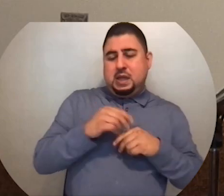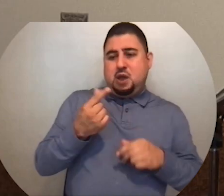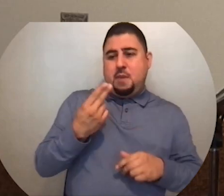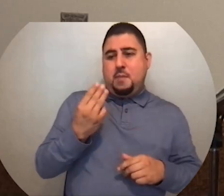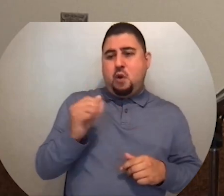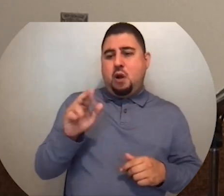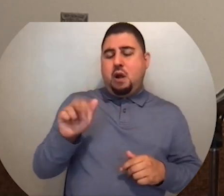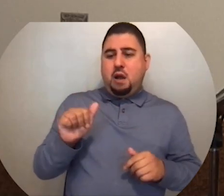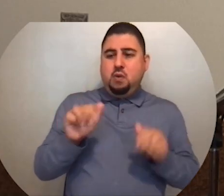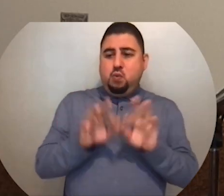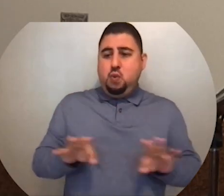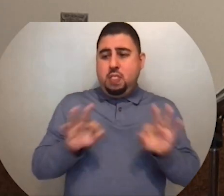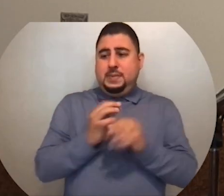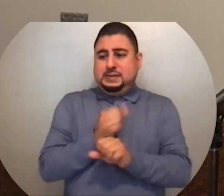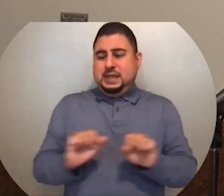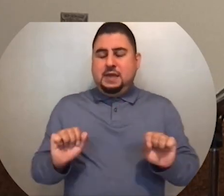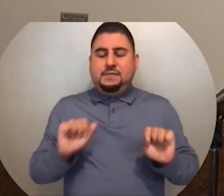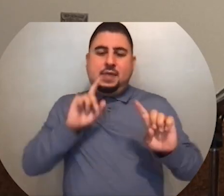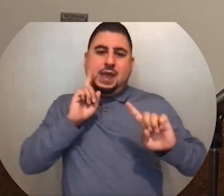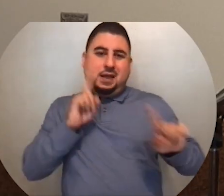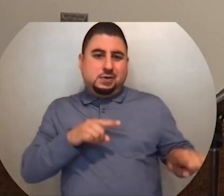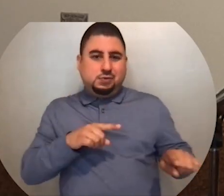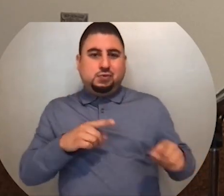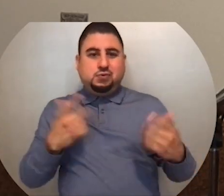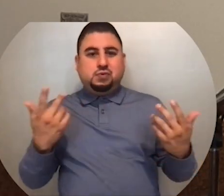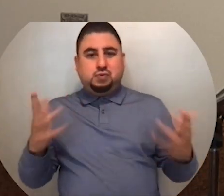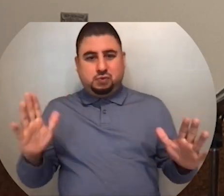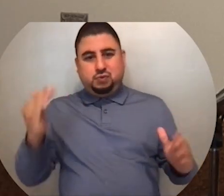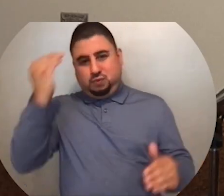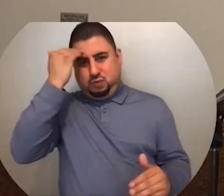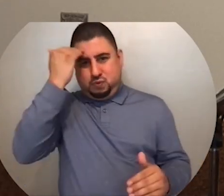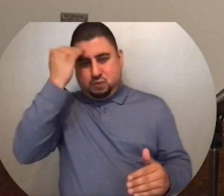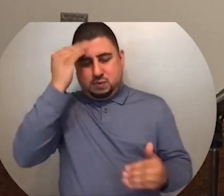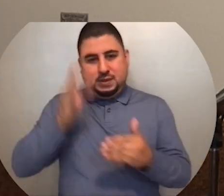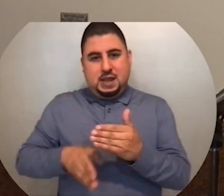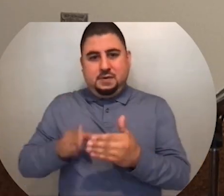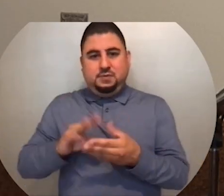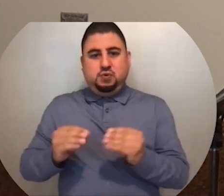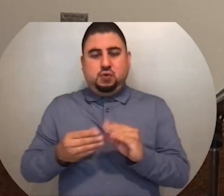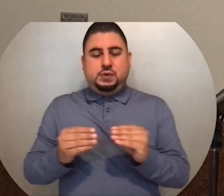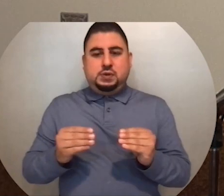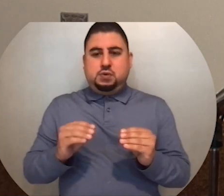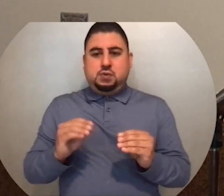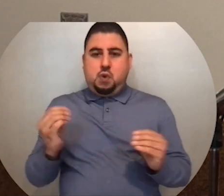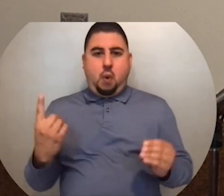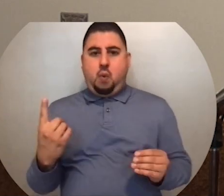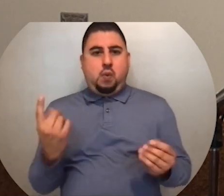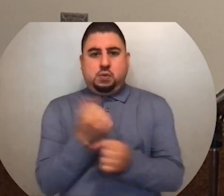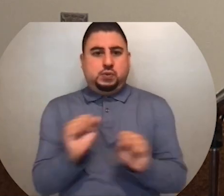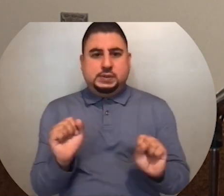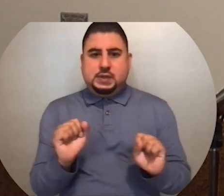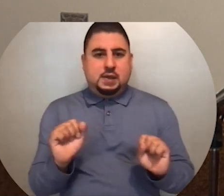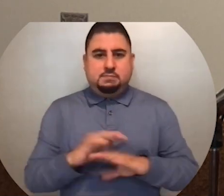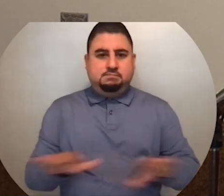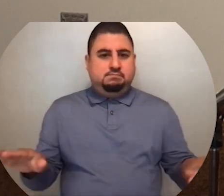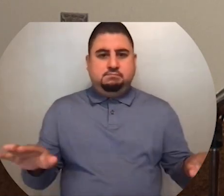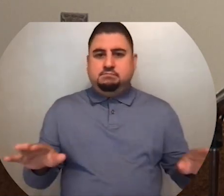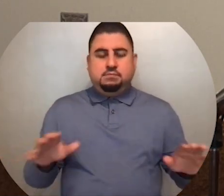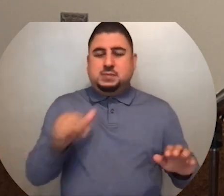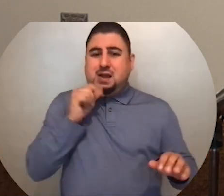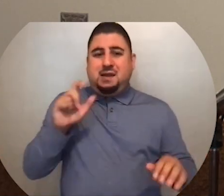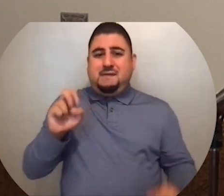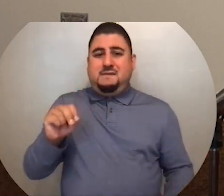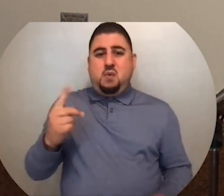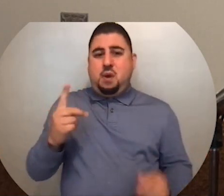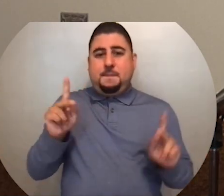worthy of being saved? The answer to the story is, since we know the end of the story, no one was saved, so there wasn't